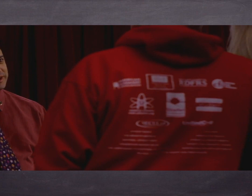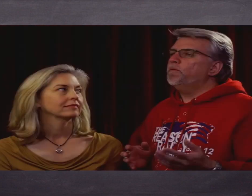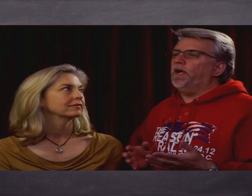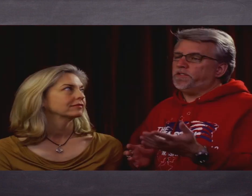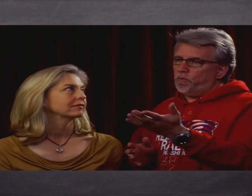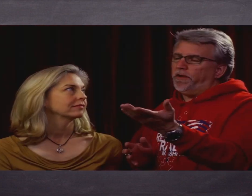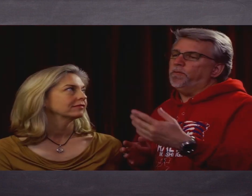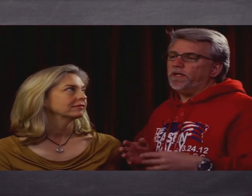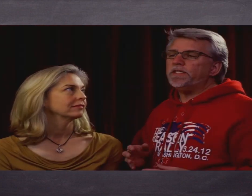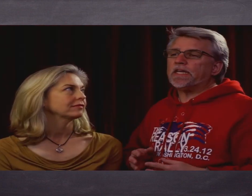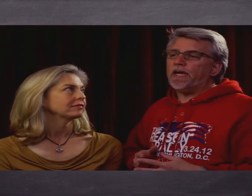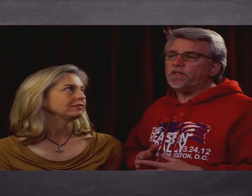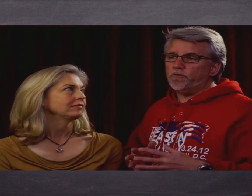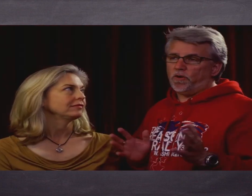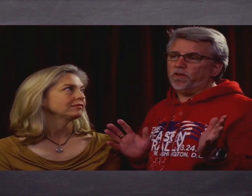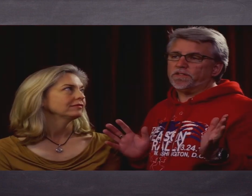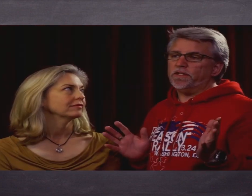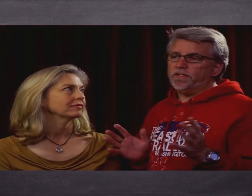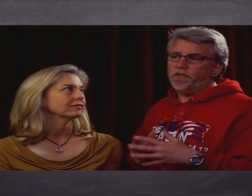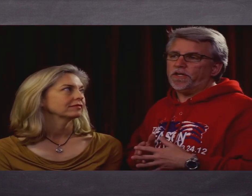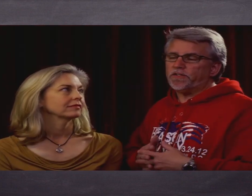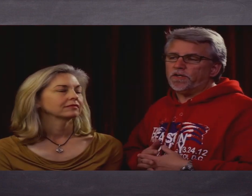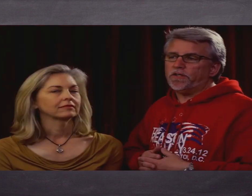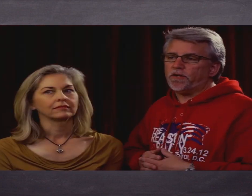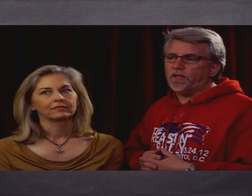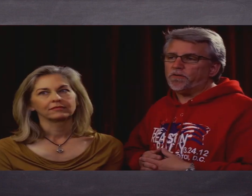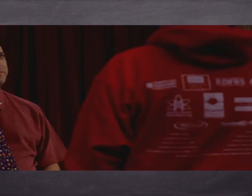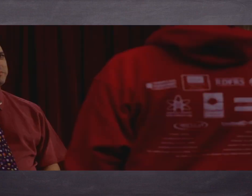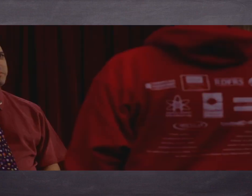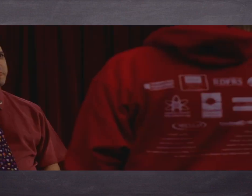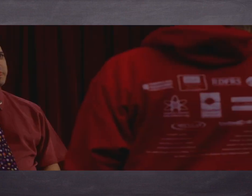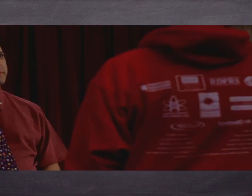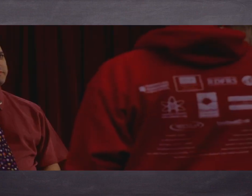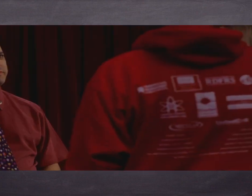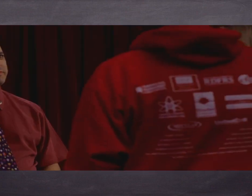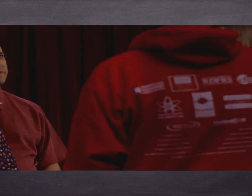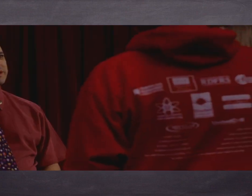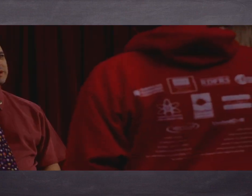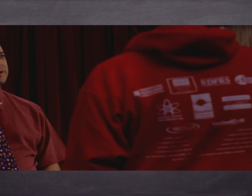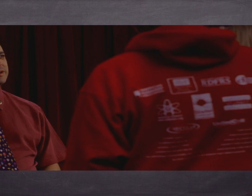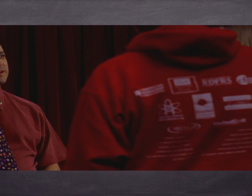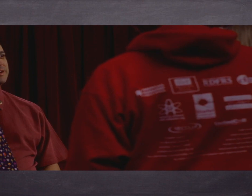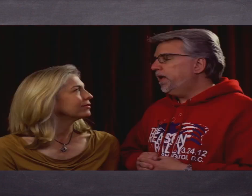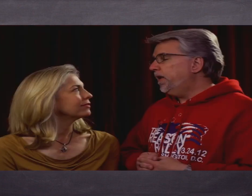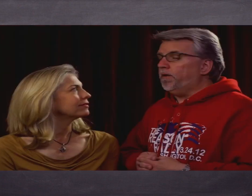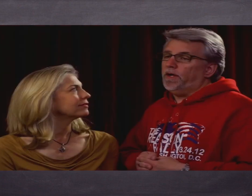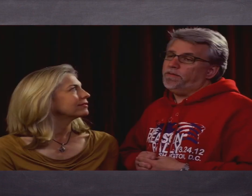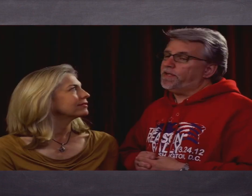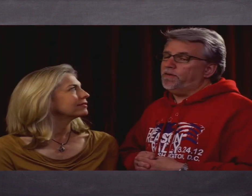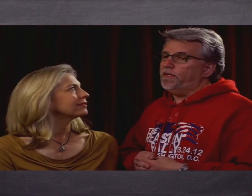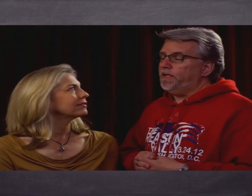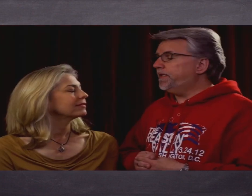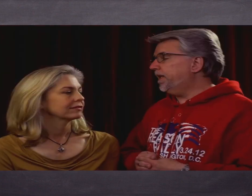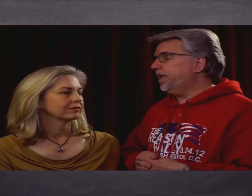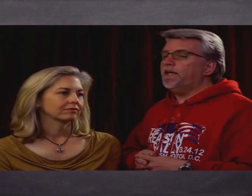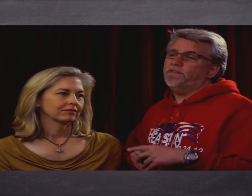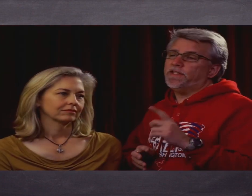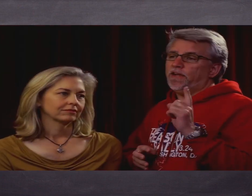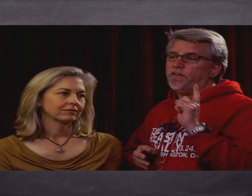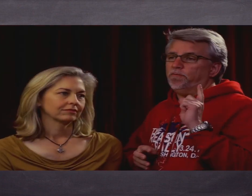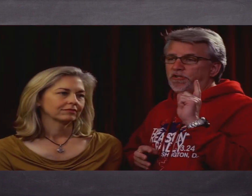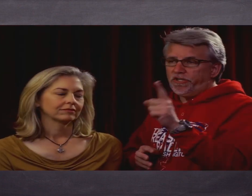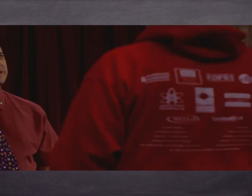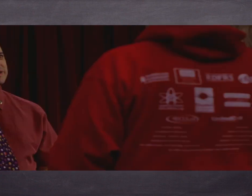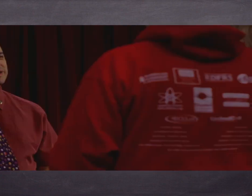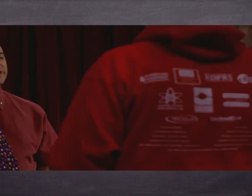Philosophy. So, what, you're one of these guys who, all of a sudden, you're going to start calling Christianity a religion? You know what, you should just go. No, I'm not going until I